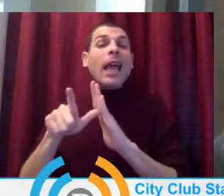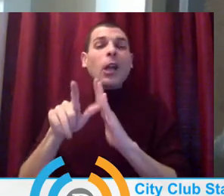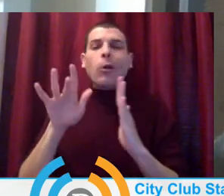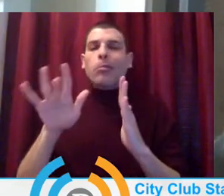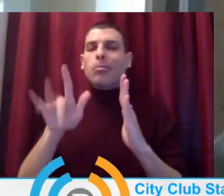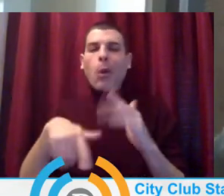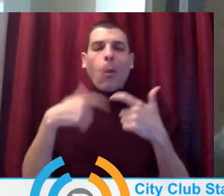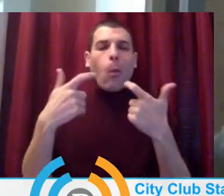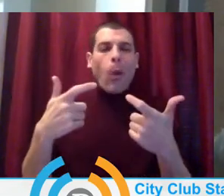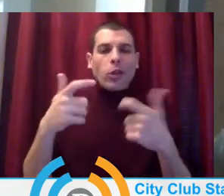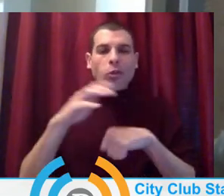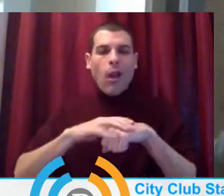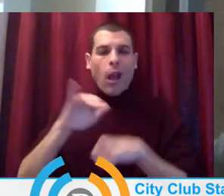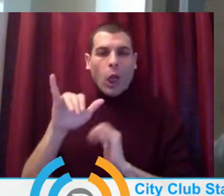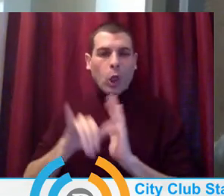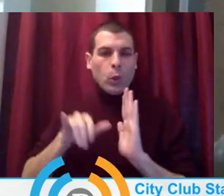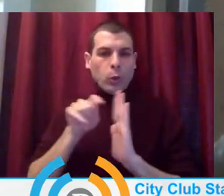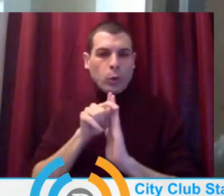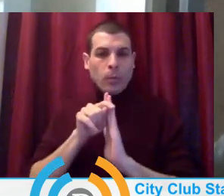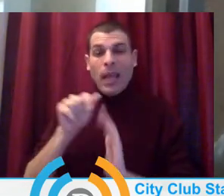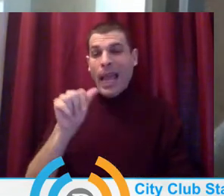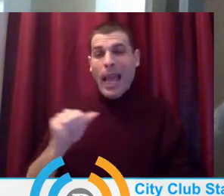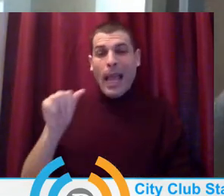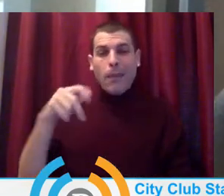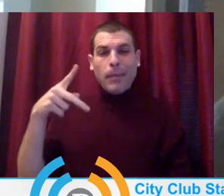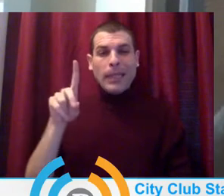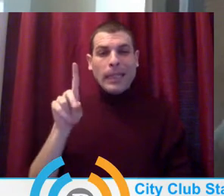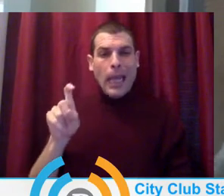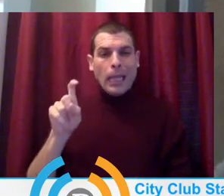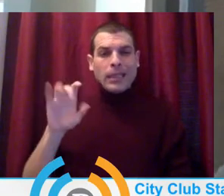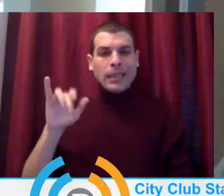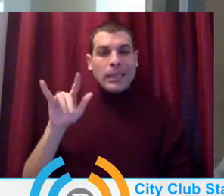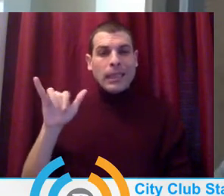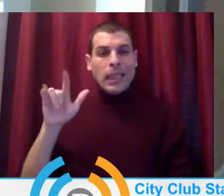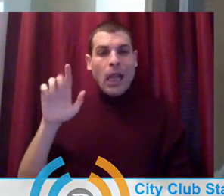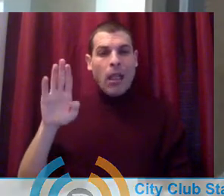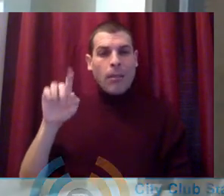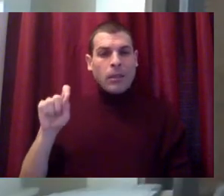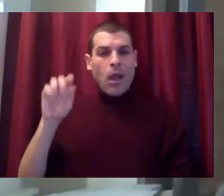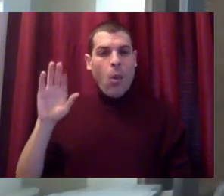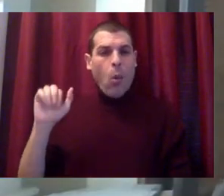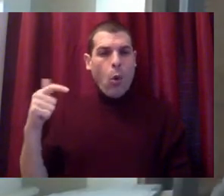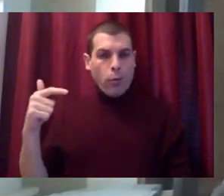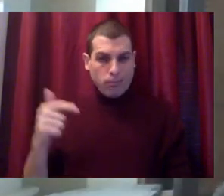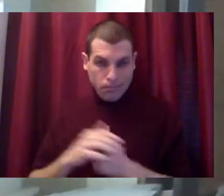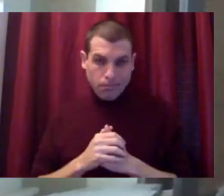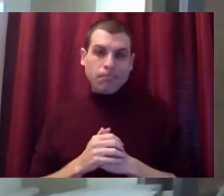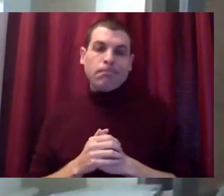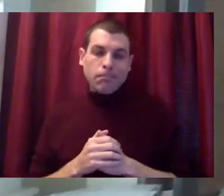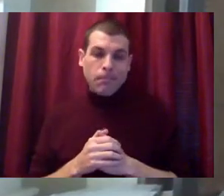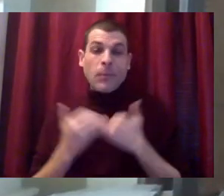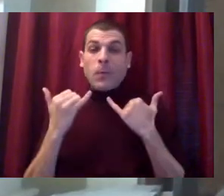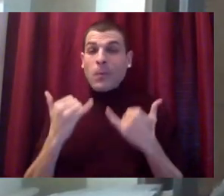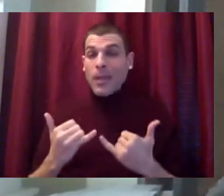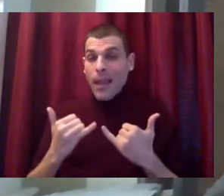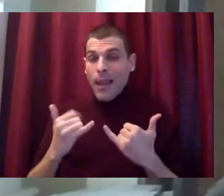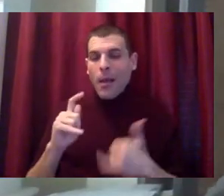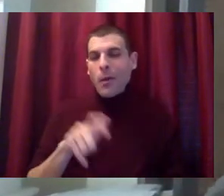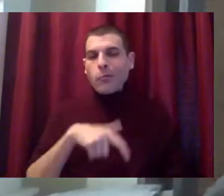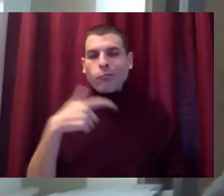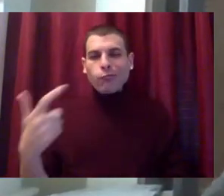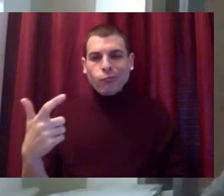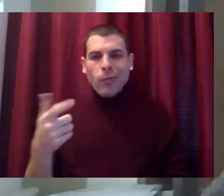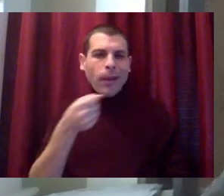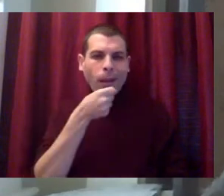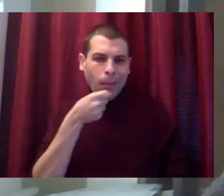at pdxcityclub.org. Now, it is my pleasure to pass the mic, figuratively speaking,